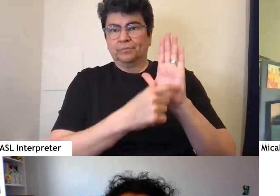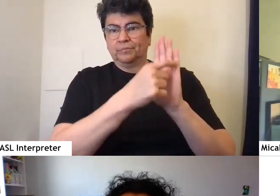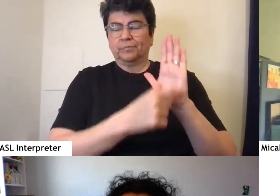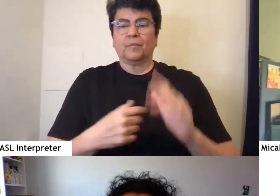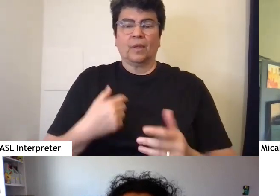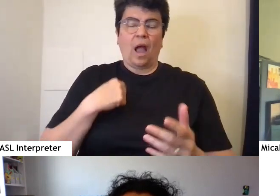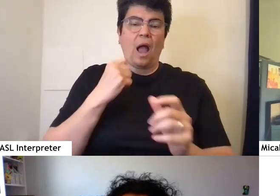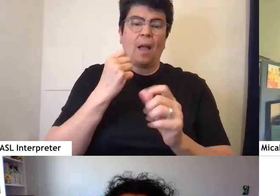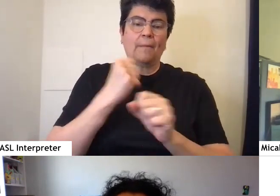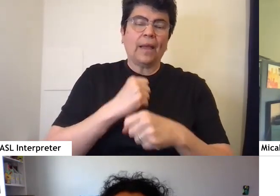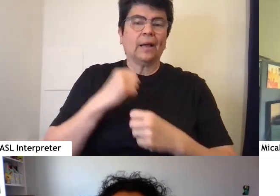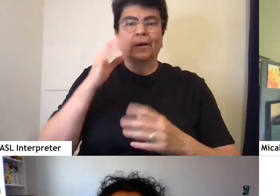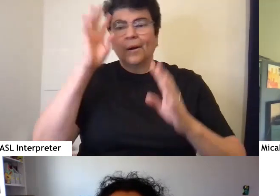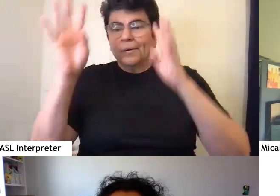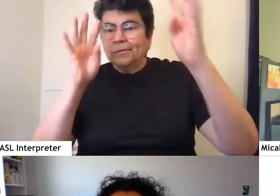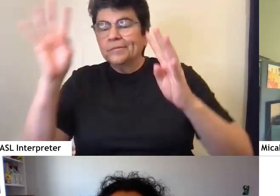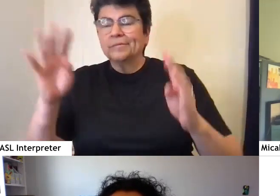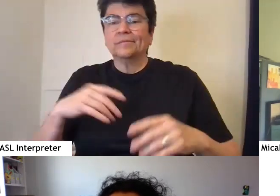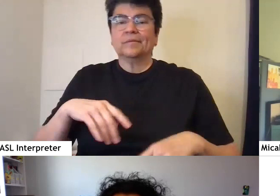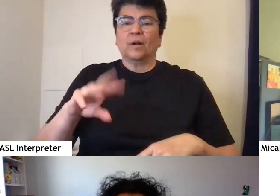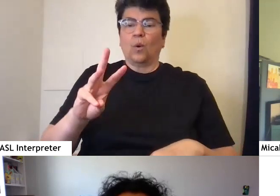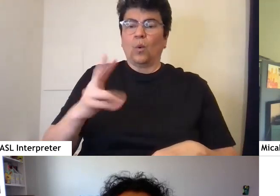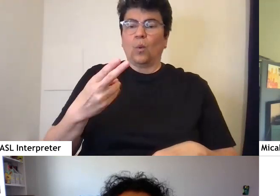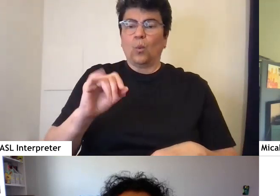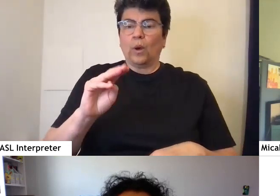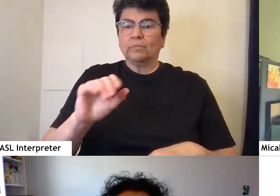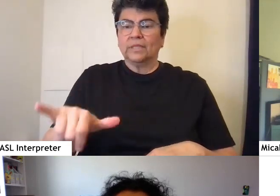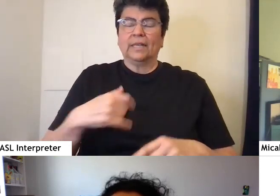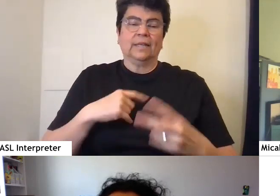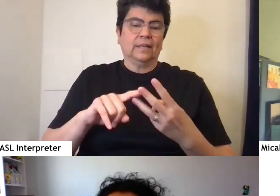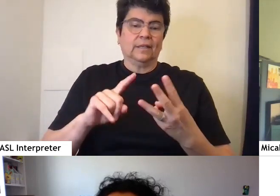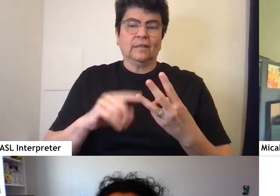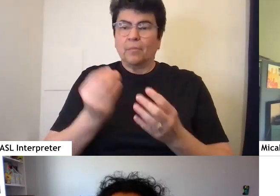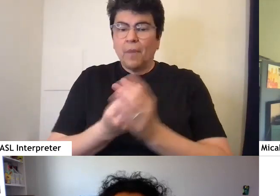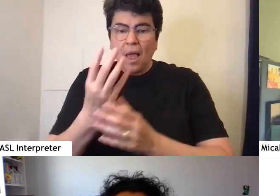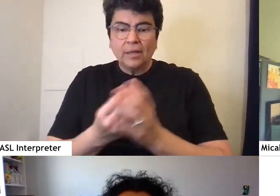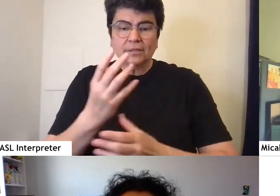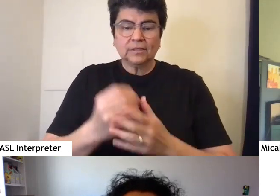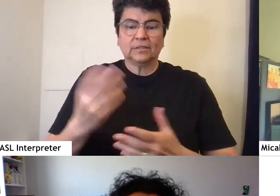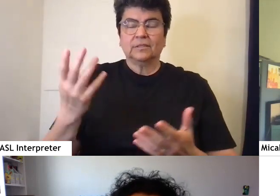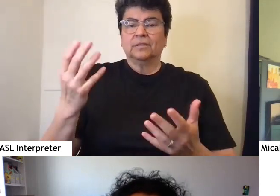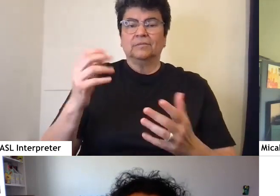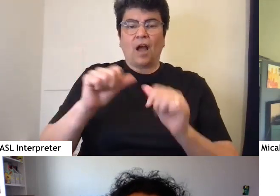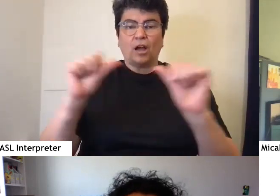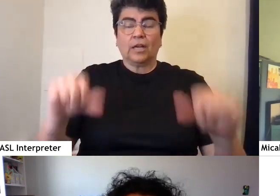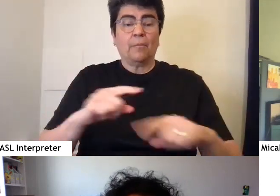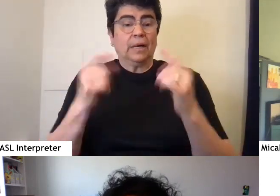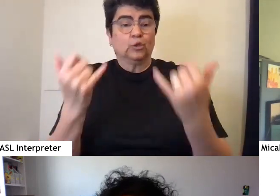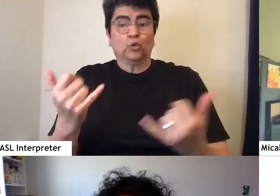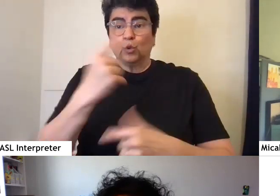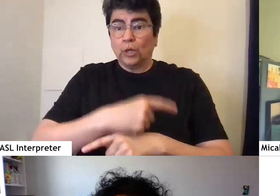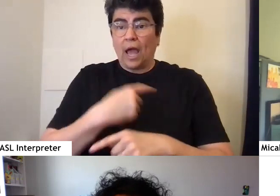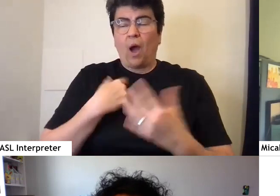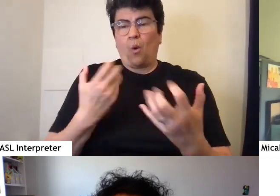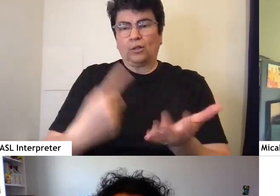mix of fantasy, whimsy, botanicals, and architecture. But today I want to mostly talk